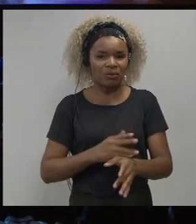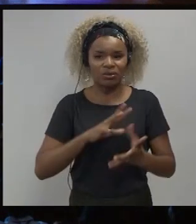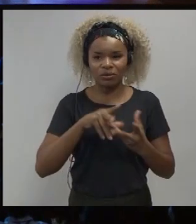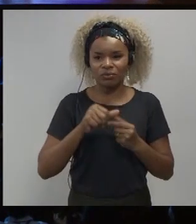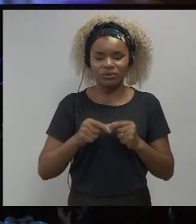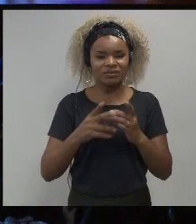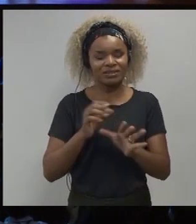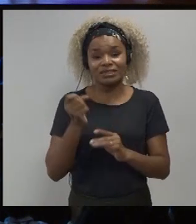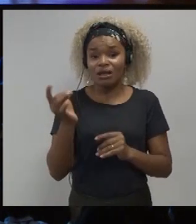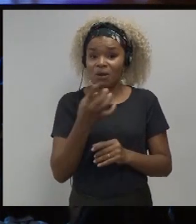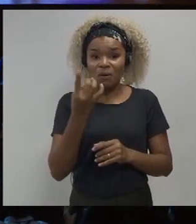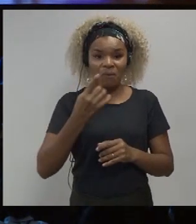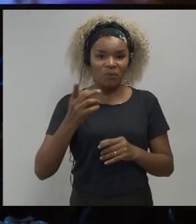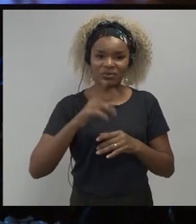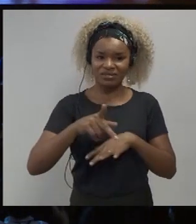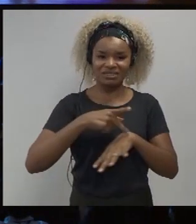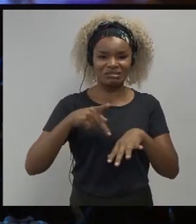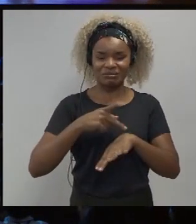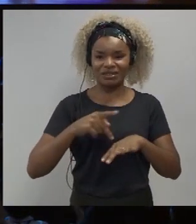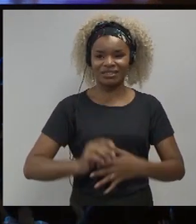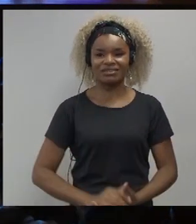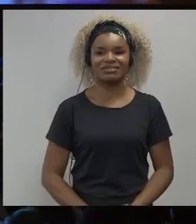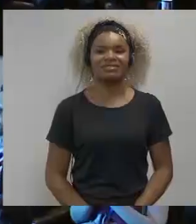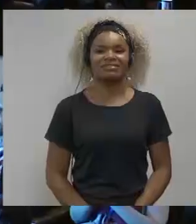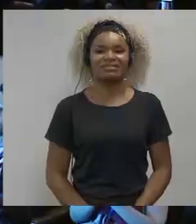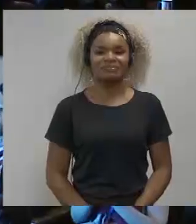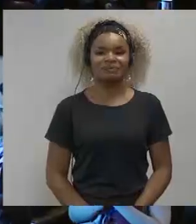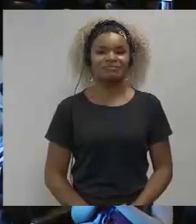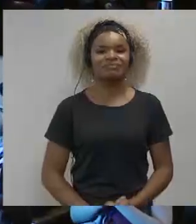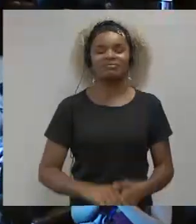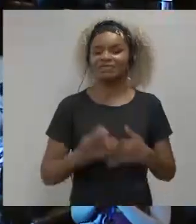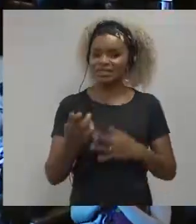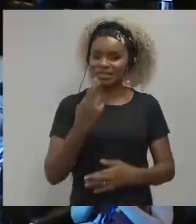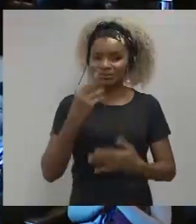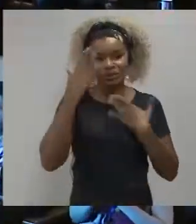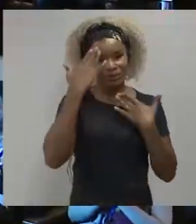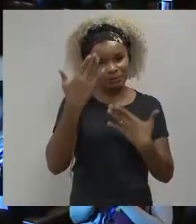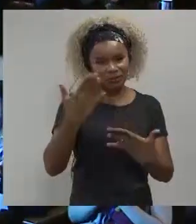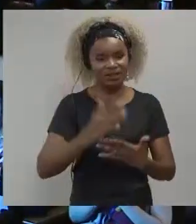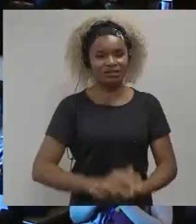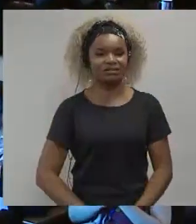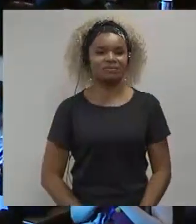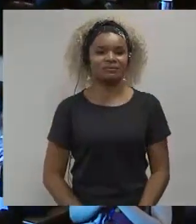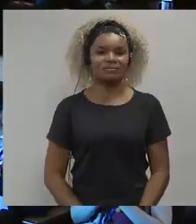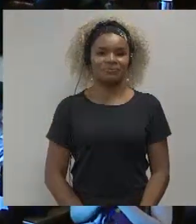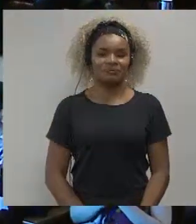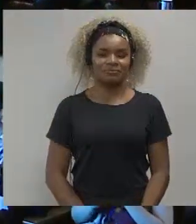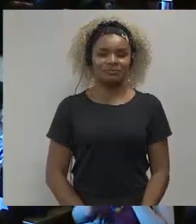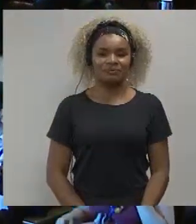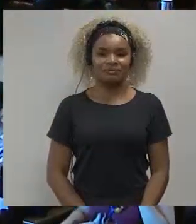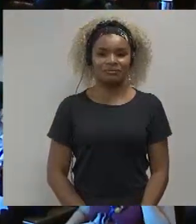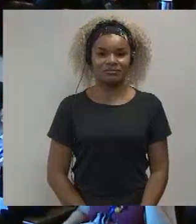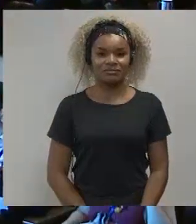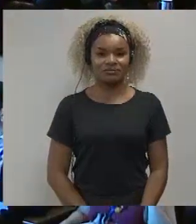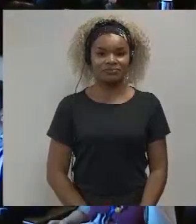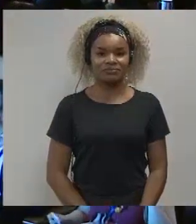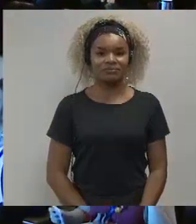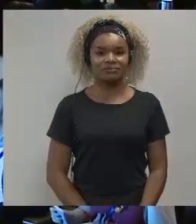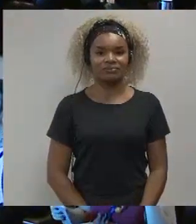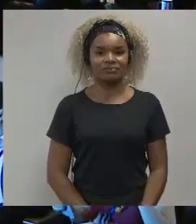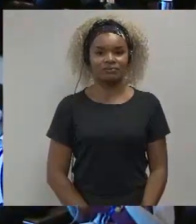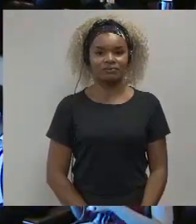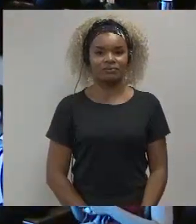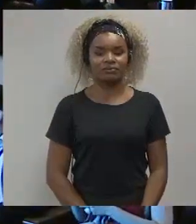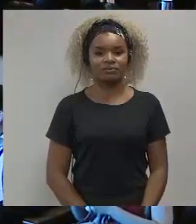in this country for a response thank you thank you so